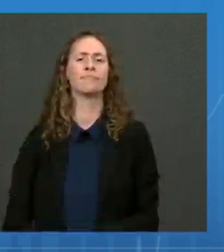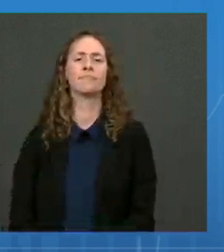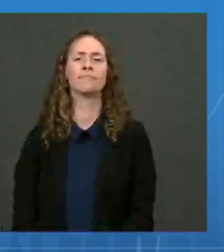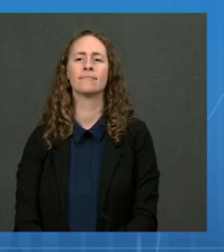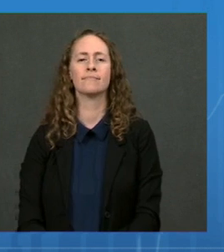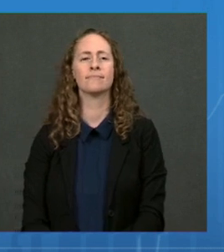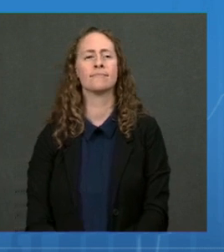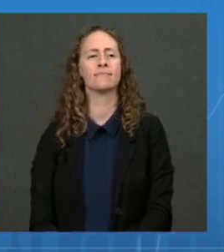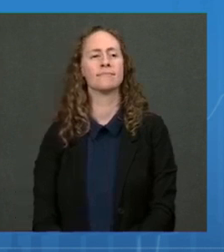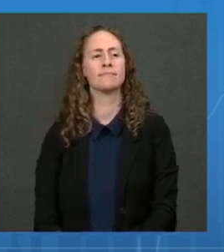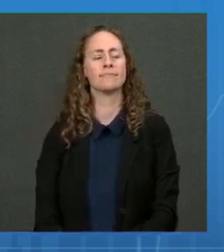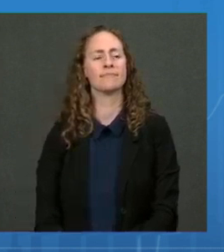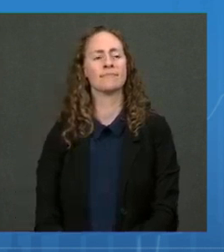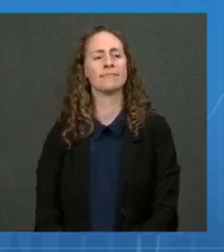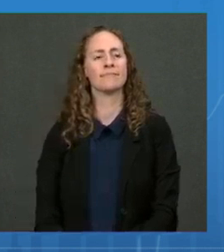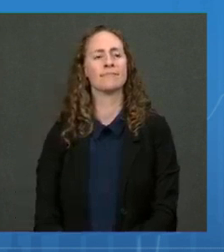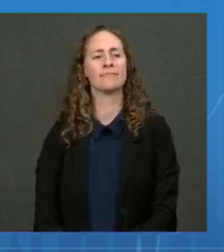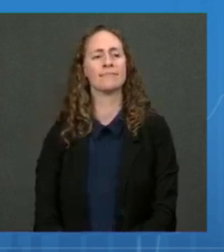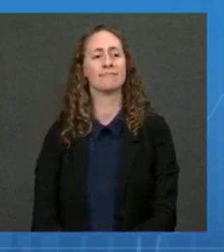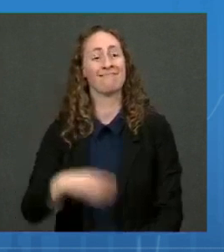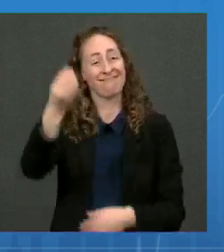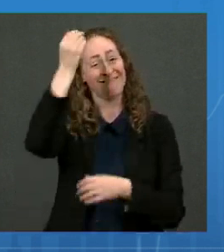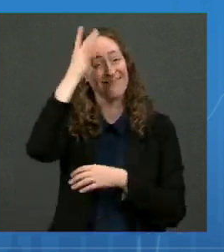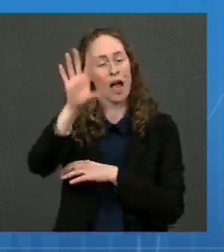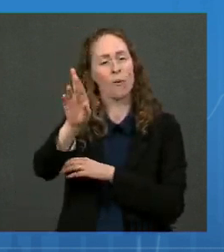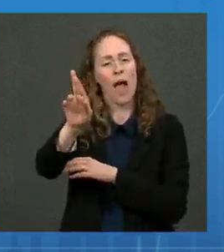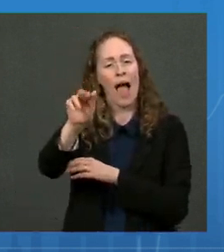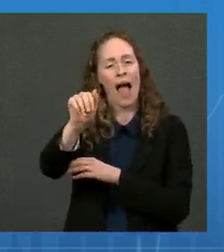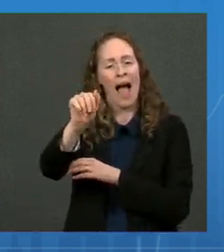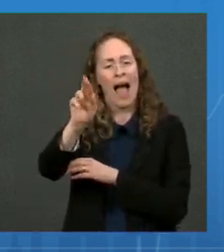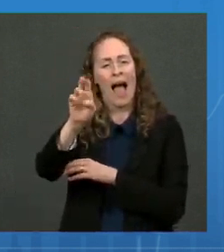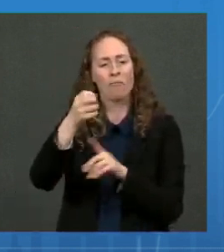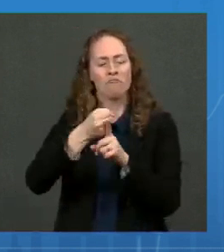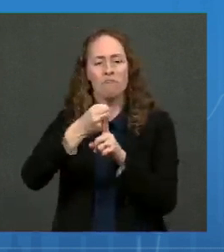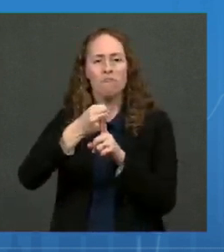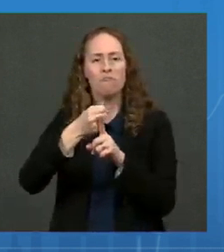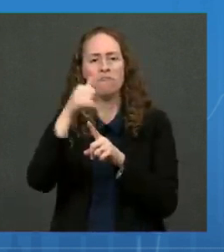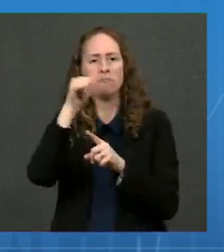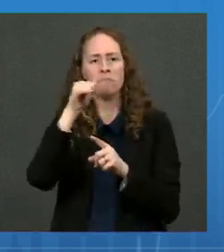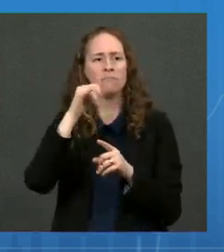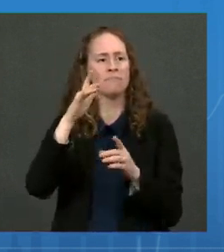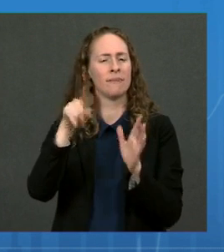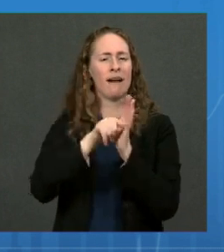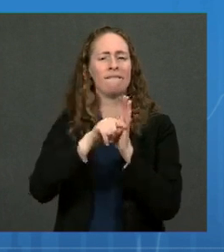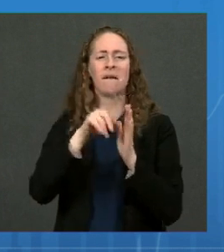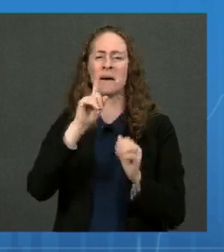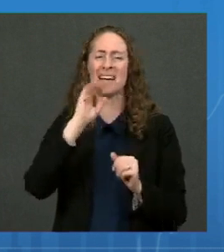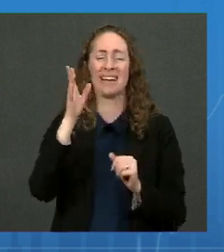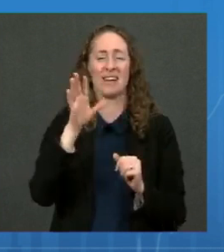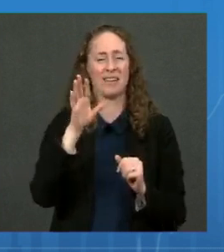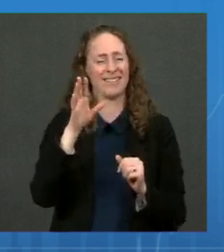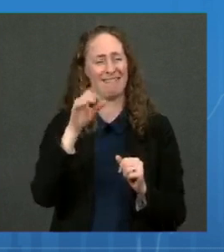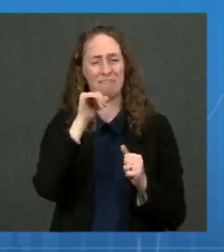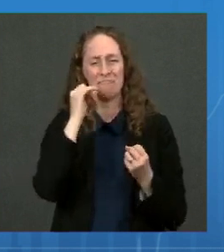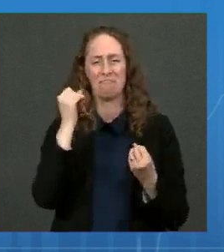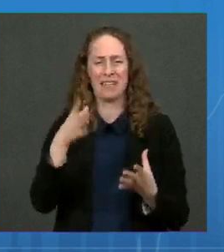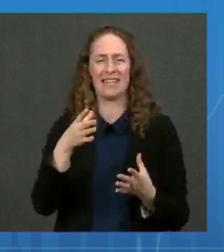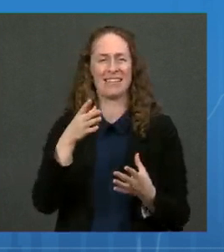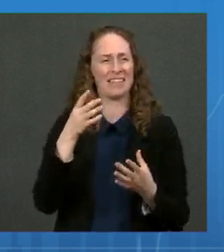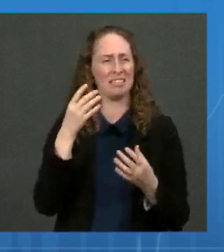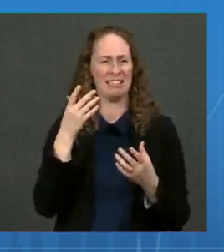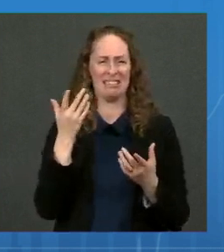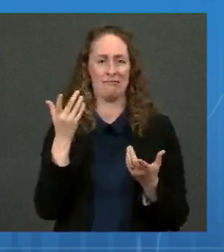very, very, very, very rare exception, but the long-term effects are really essentially non